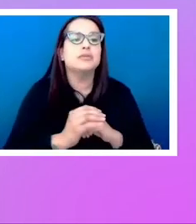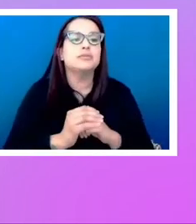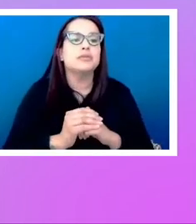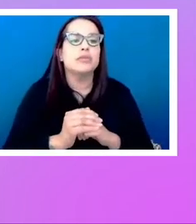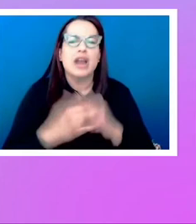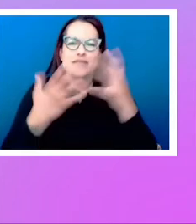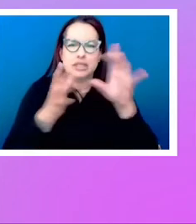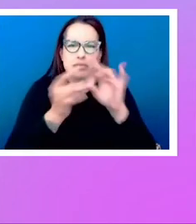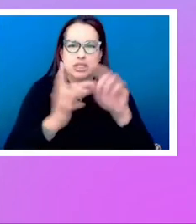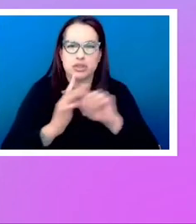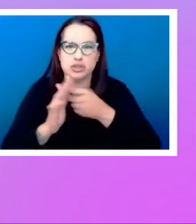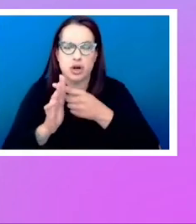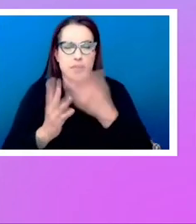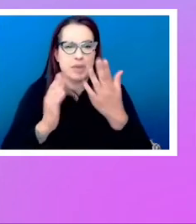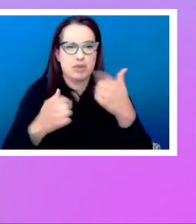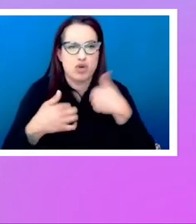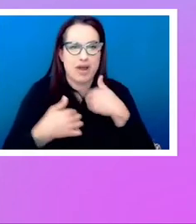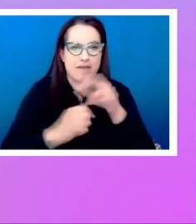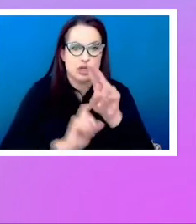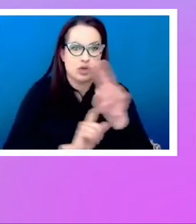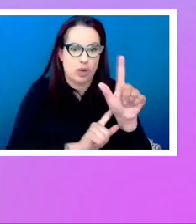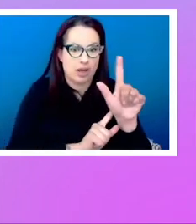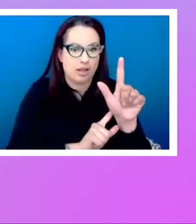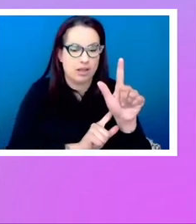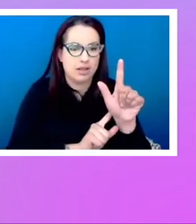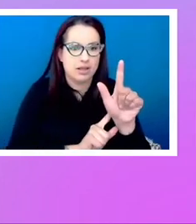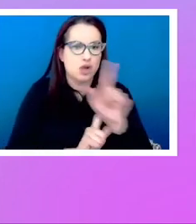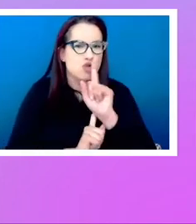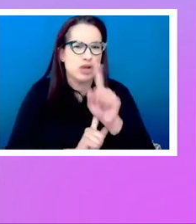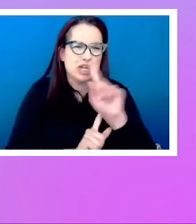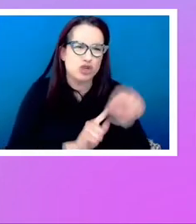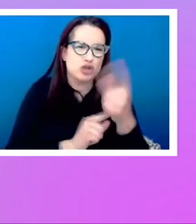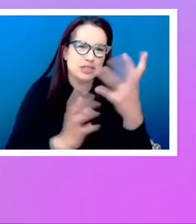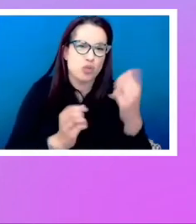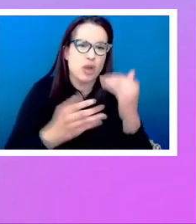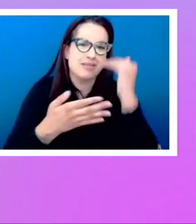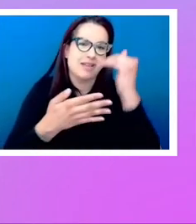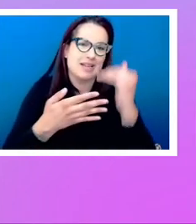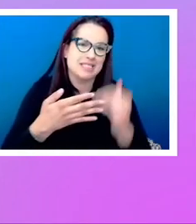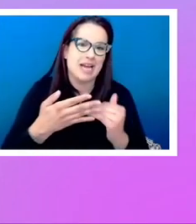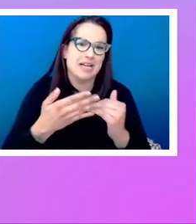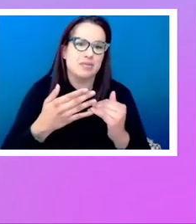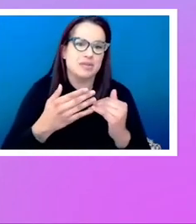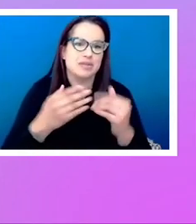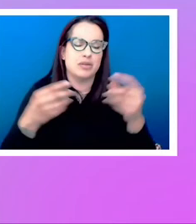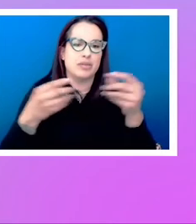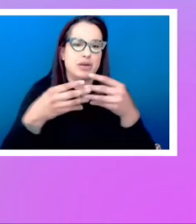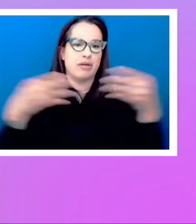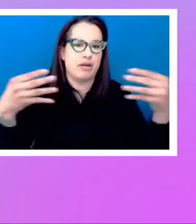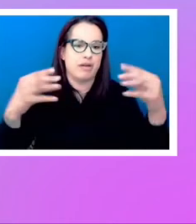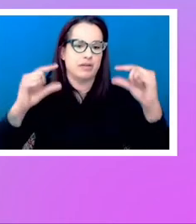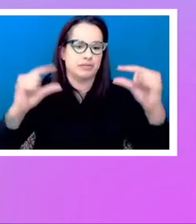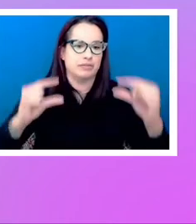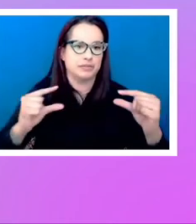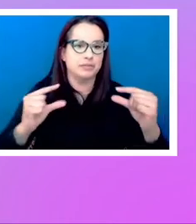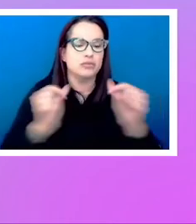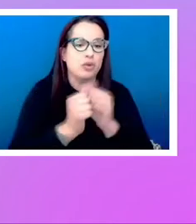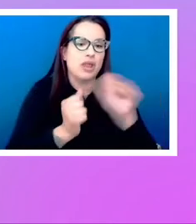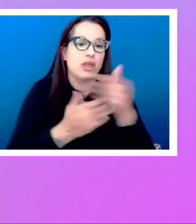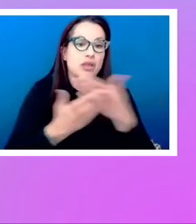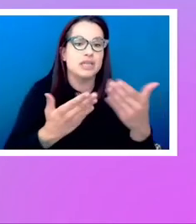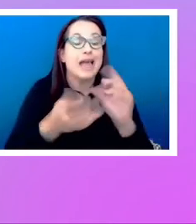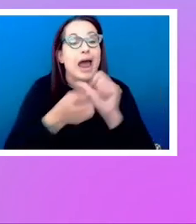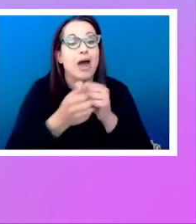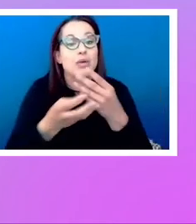at the start, you know, you've got a UL, you really just want the list items to fall in line with other things. Now, the way we can solve